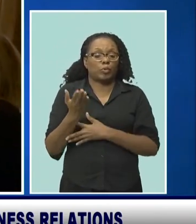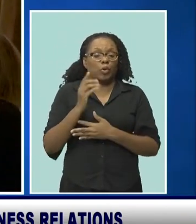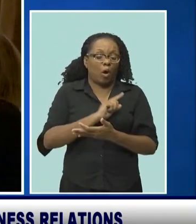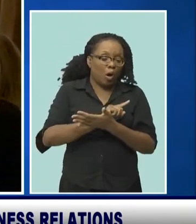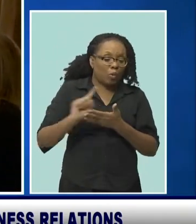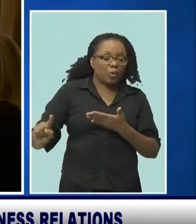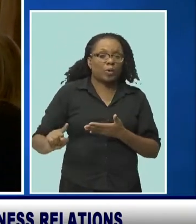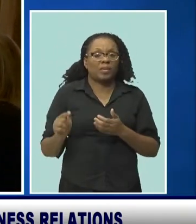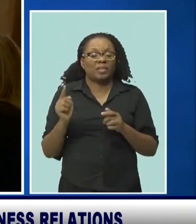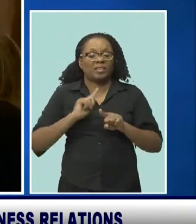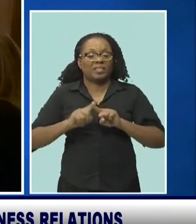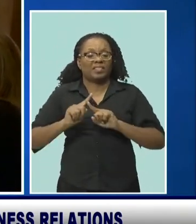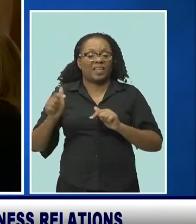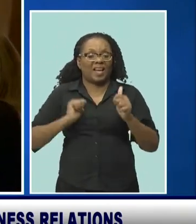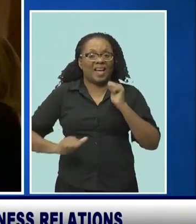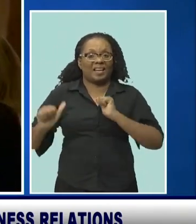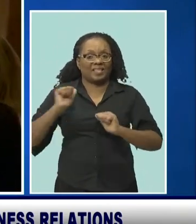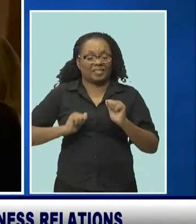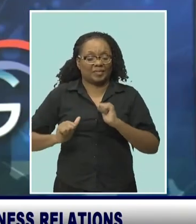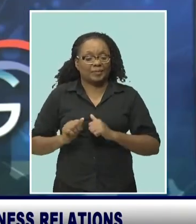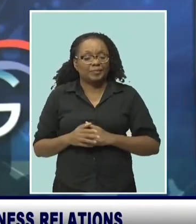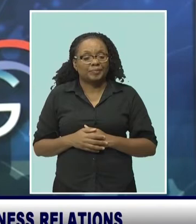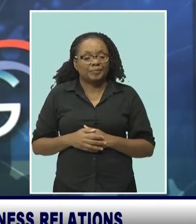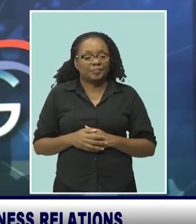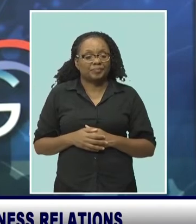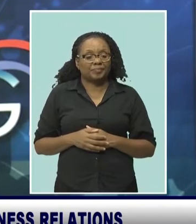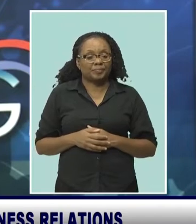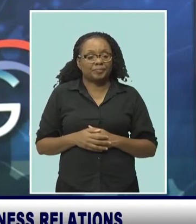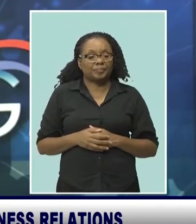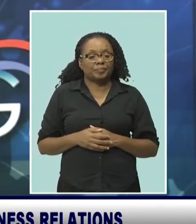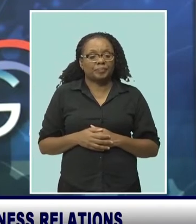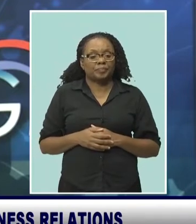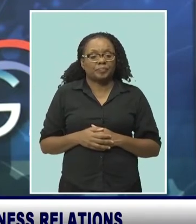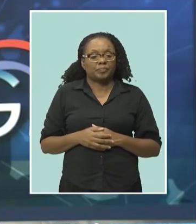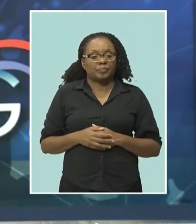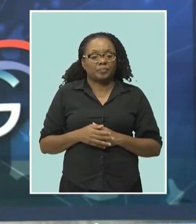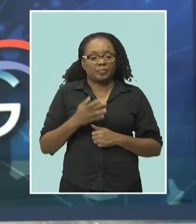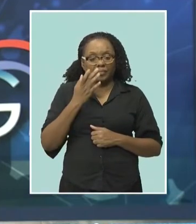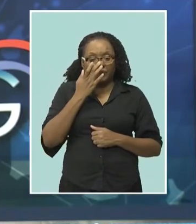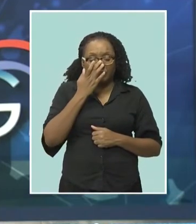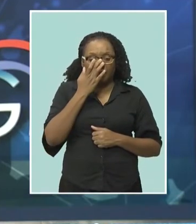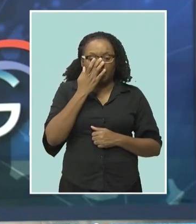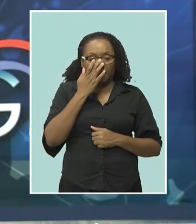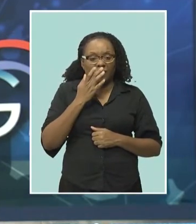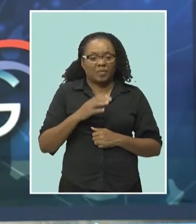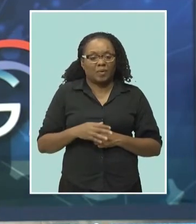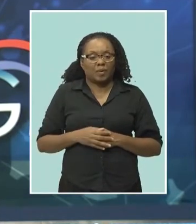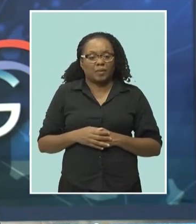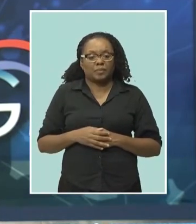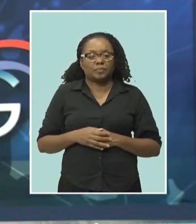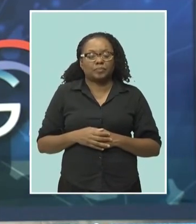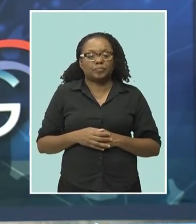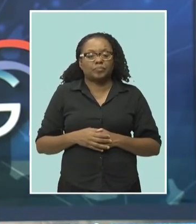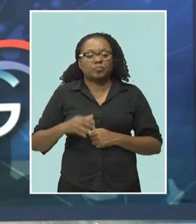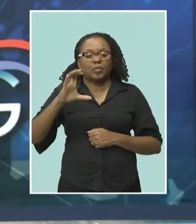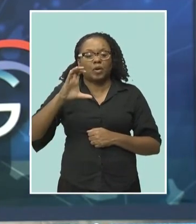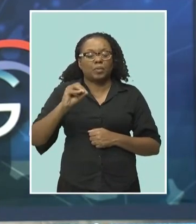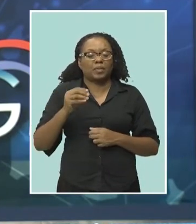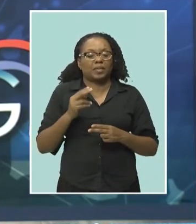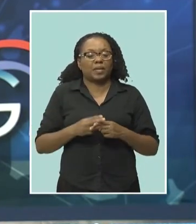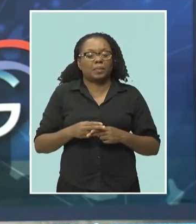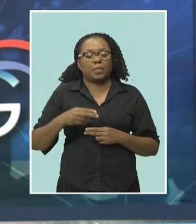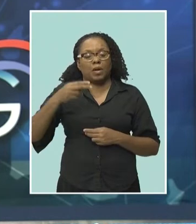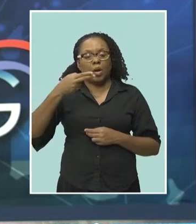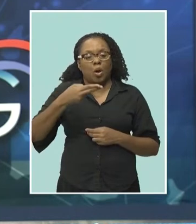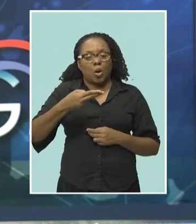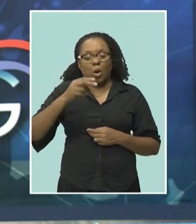schedule. Ryan Broome, CBC News. The company Home Ownership Providing Energy, Inc., or HOPE, is refuting